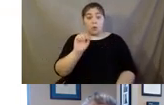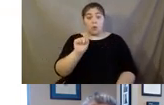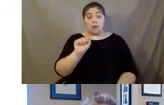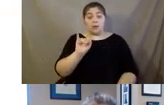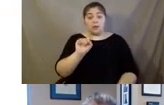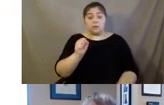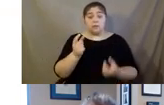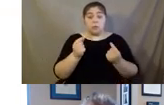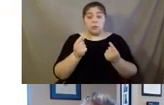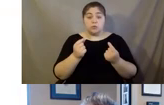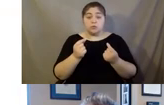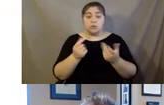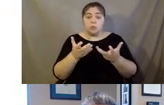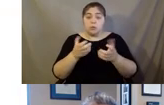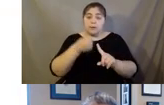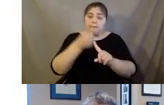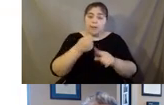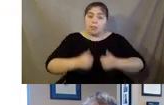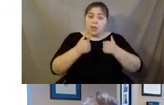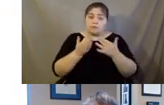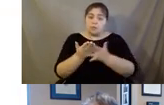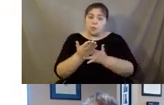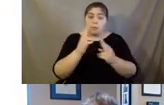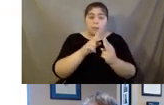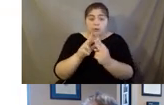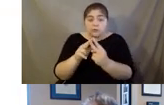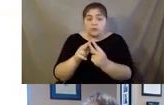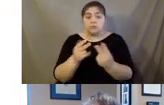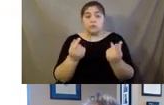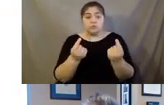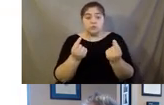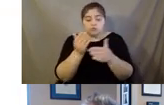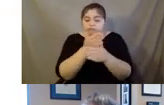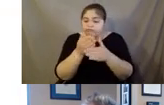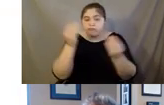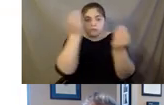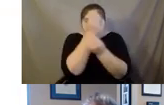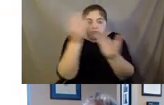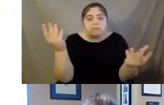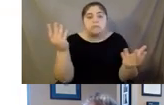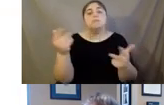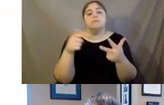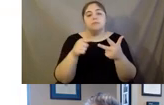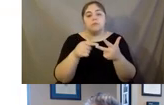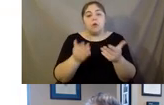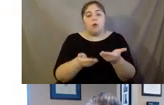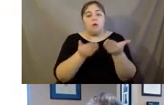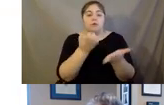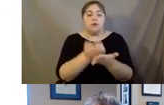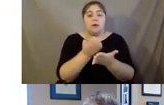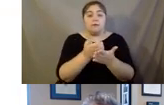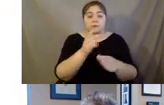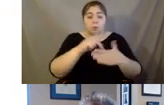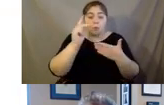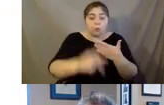knowledge. We offer evidence-based programs. We conduct evaluations, and we are constantly adapting to meet the needs of our diverse